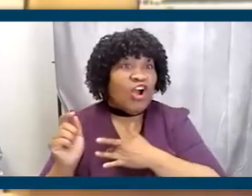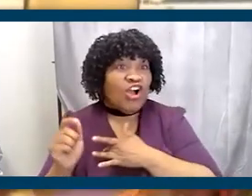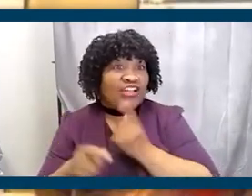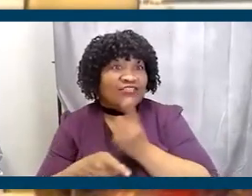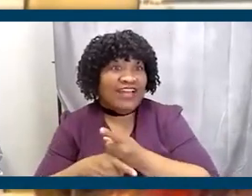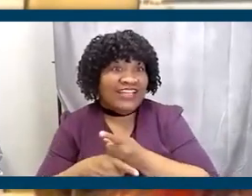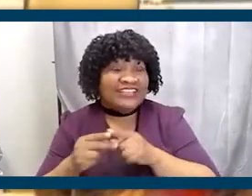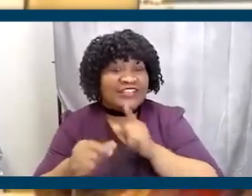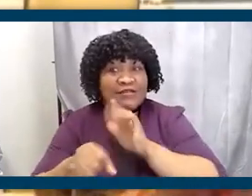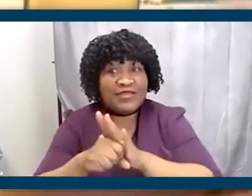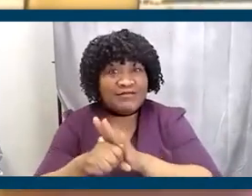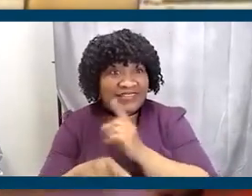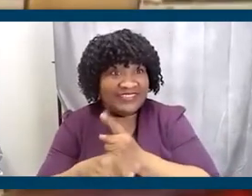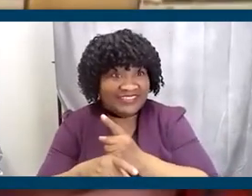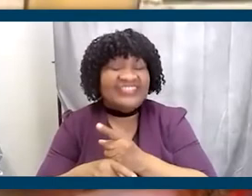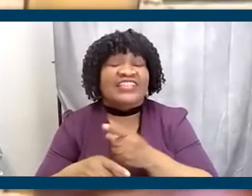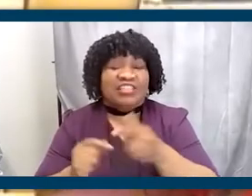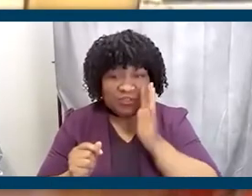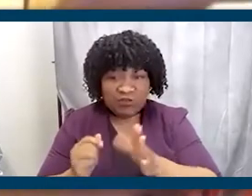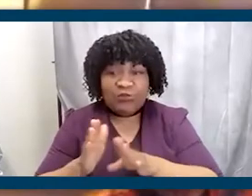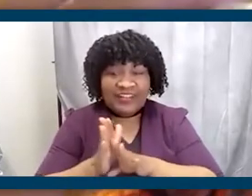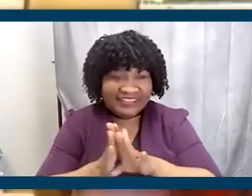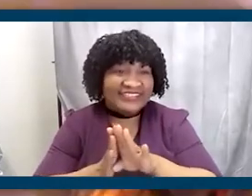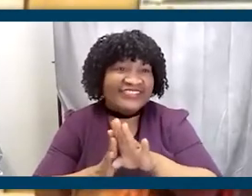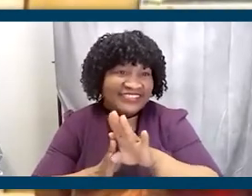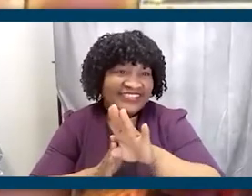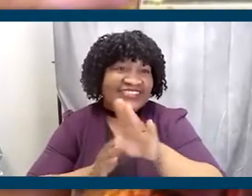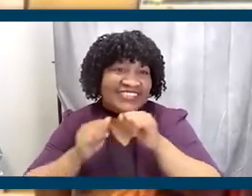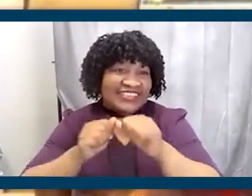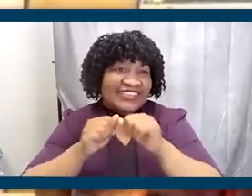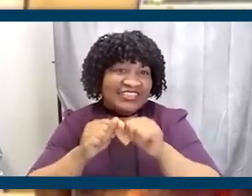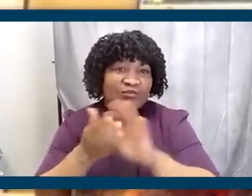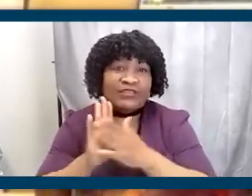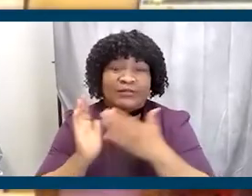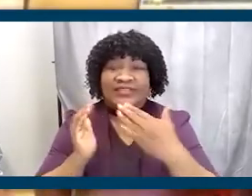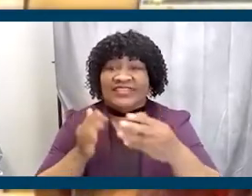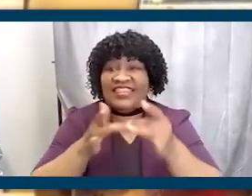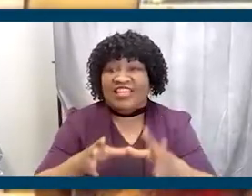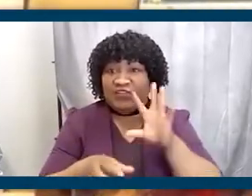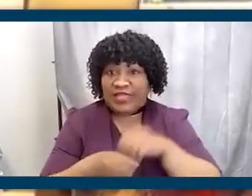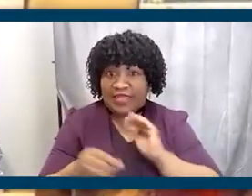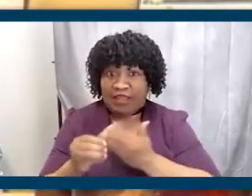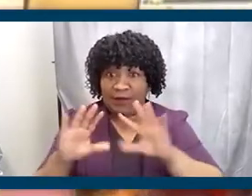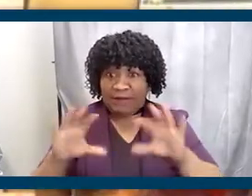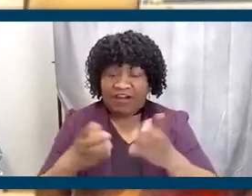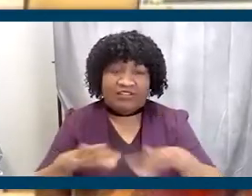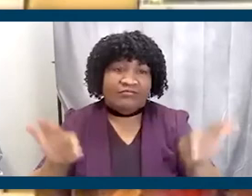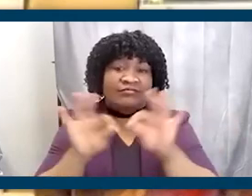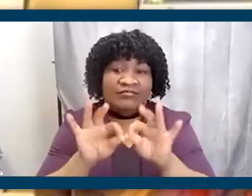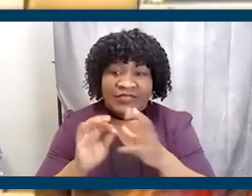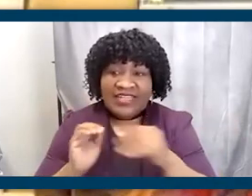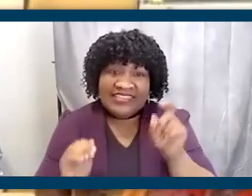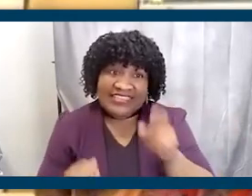and your commitment is there, you will basically grow and continue to grow as a leader in the party that is so critically important and